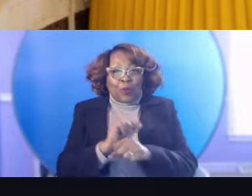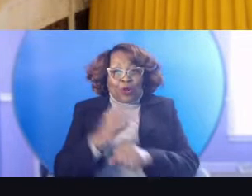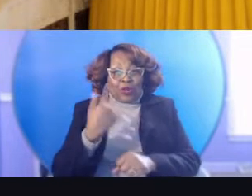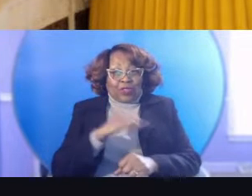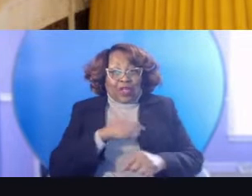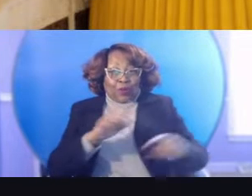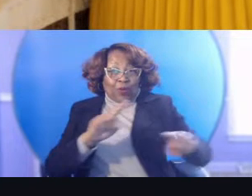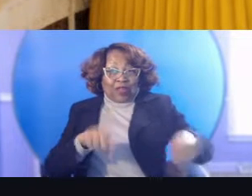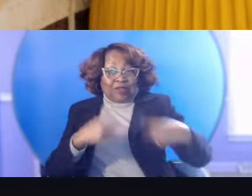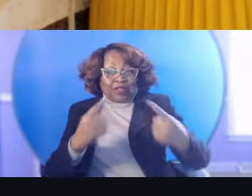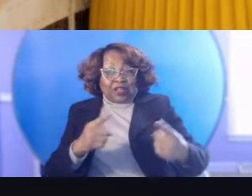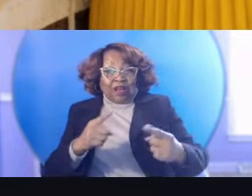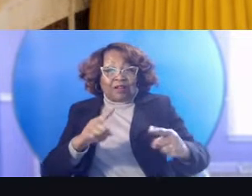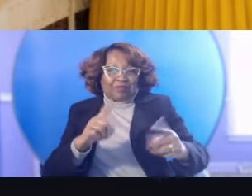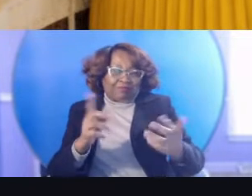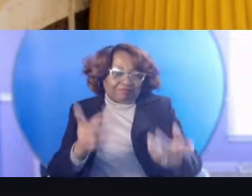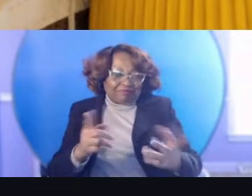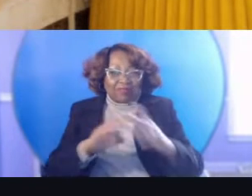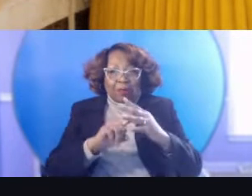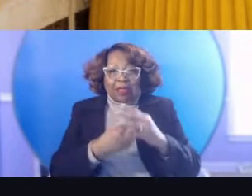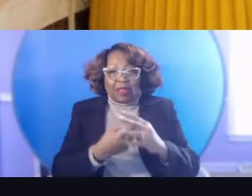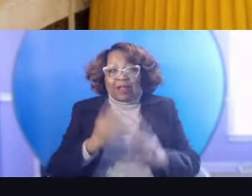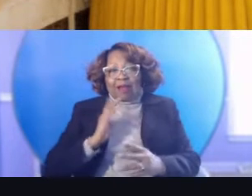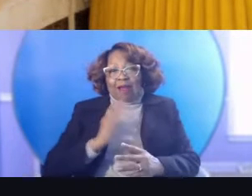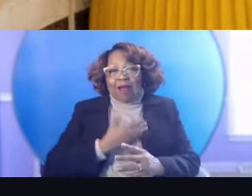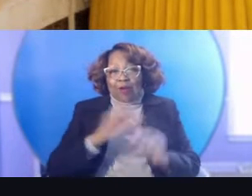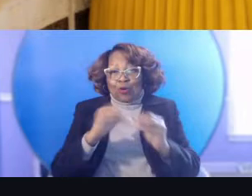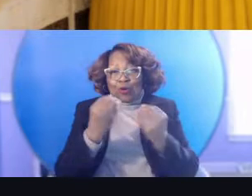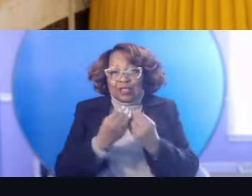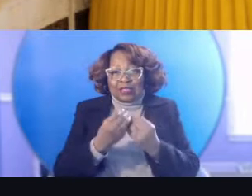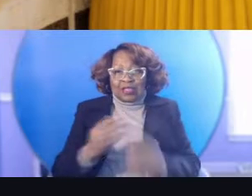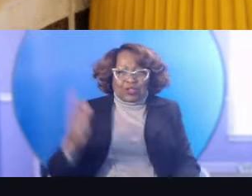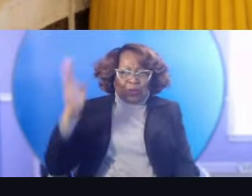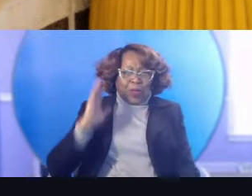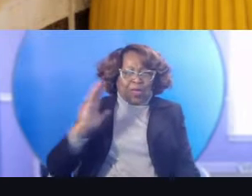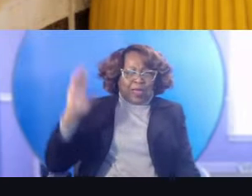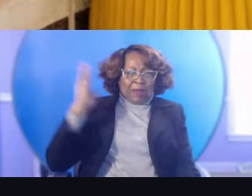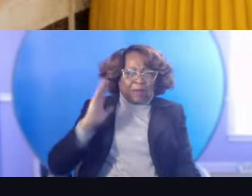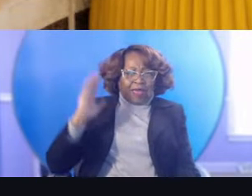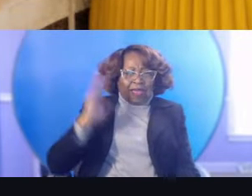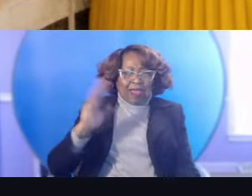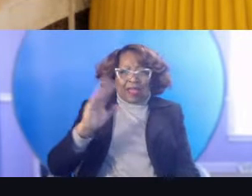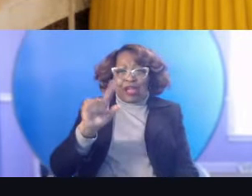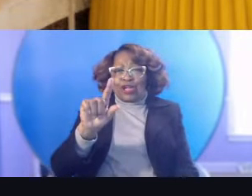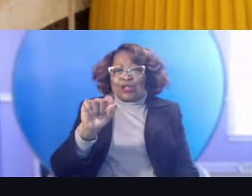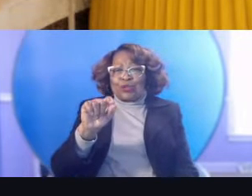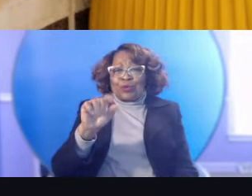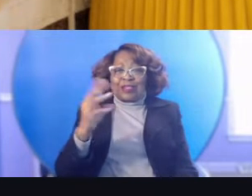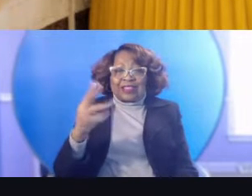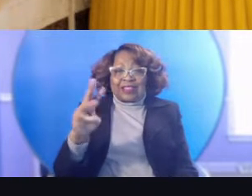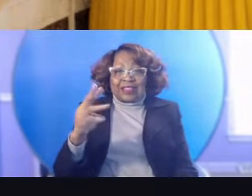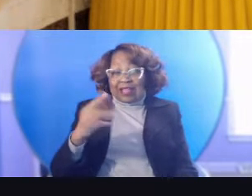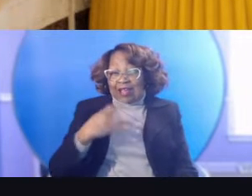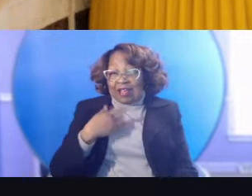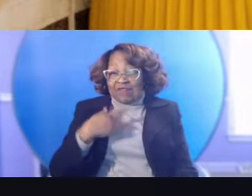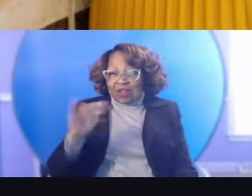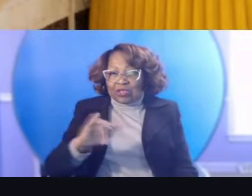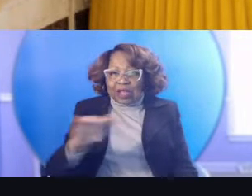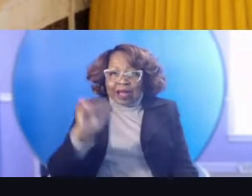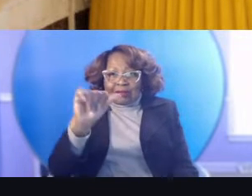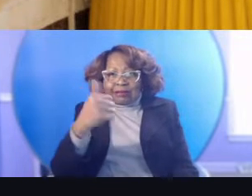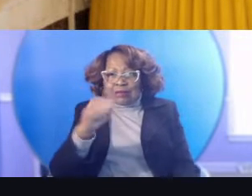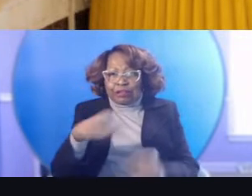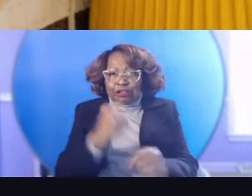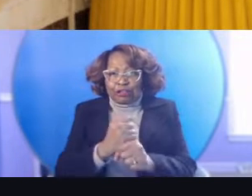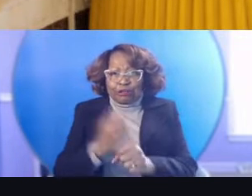beginning our organization way back in 2016. It feels like decades ago